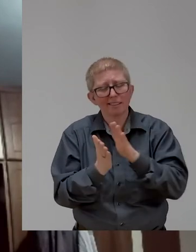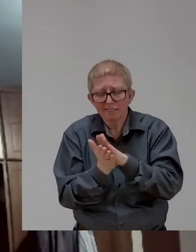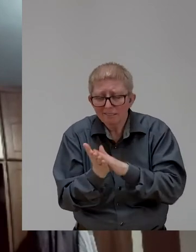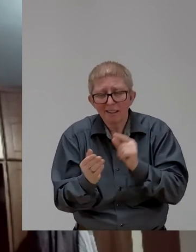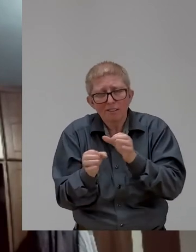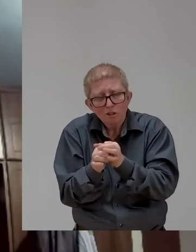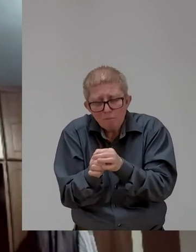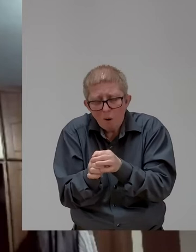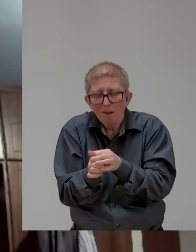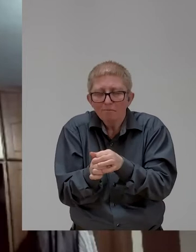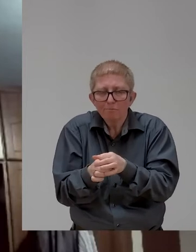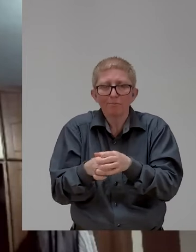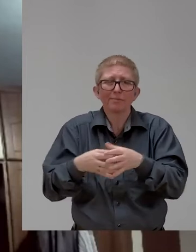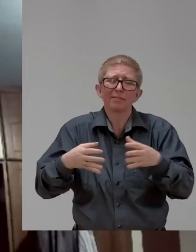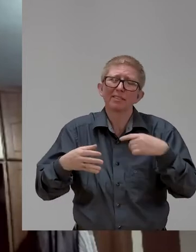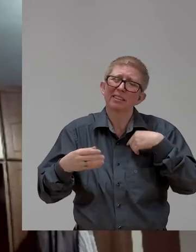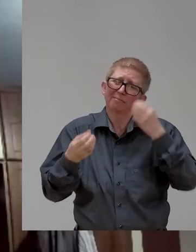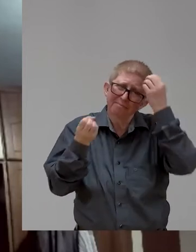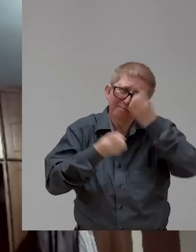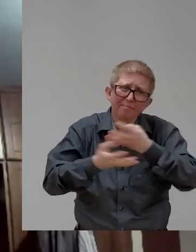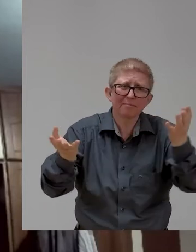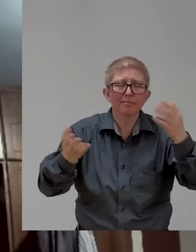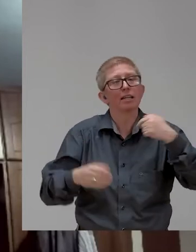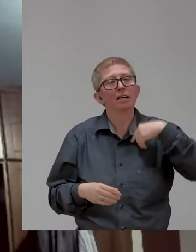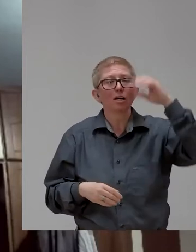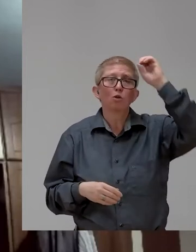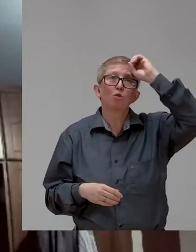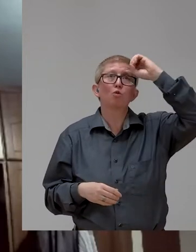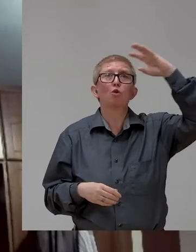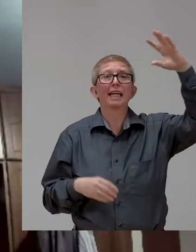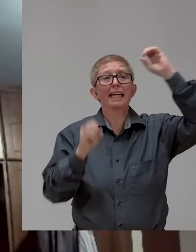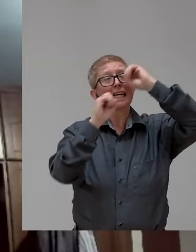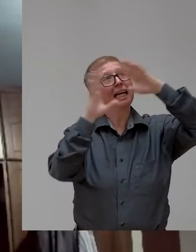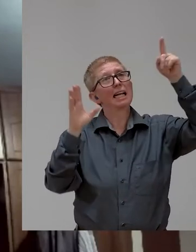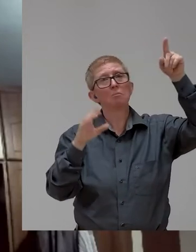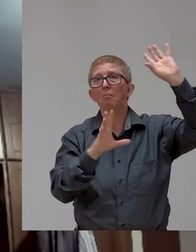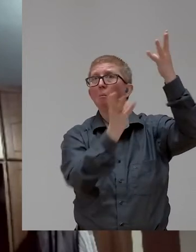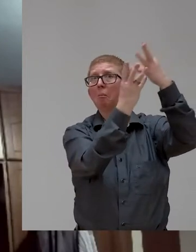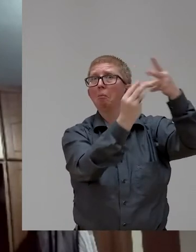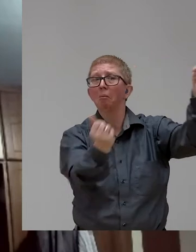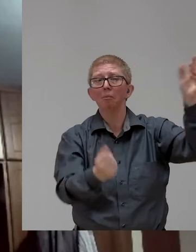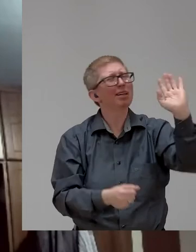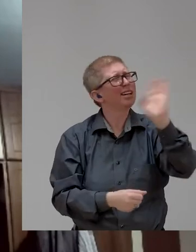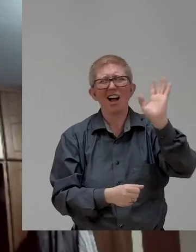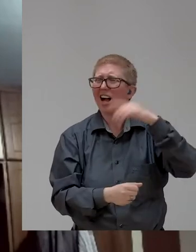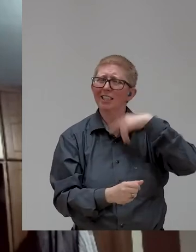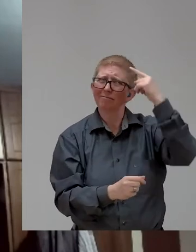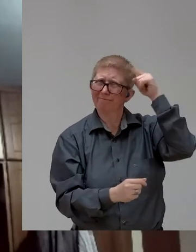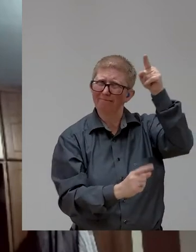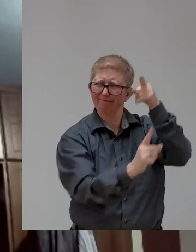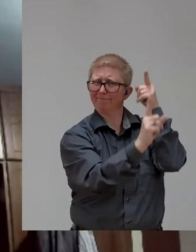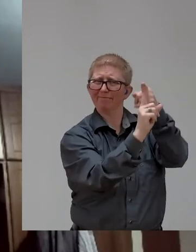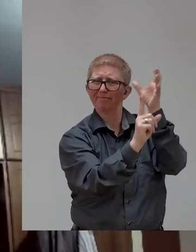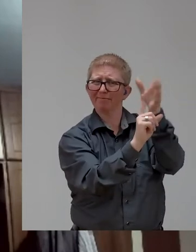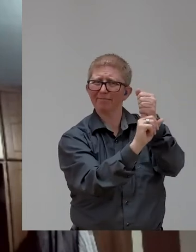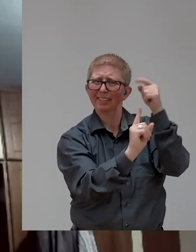sure that you continuously monitor your dream, making sure that you're going into the right direction. Every action that your tech is